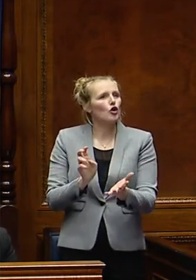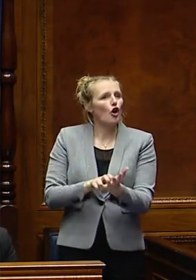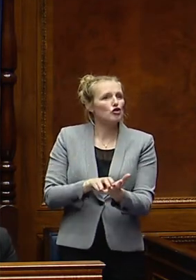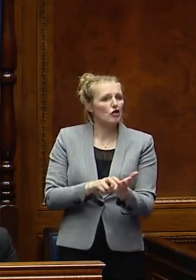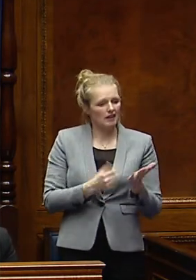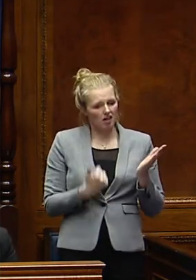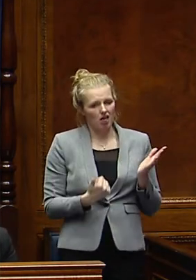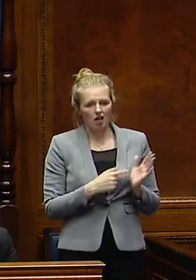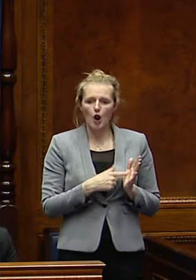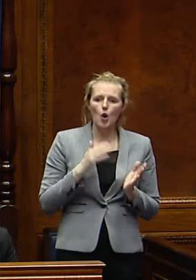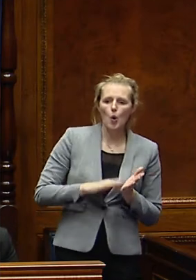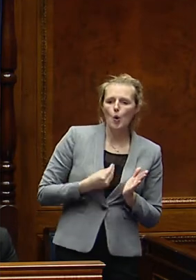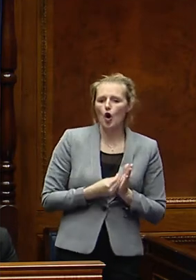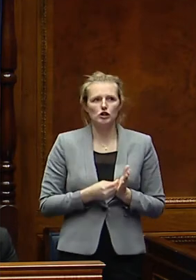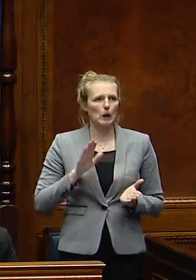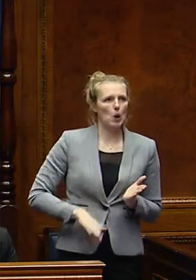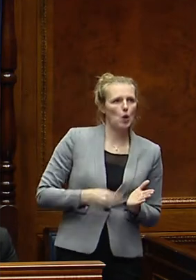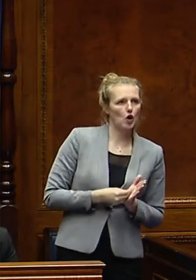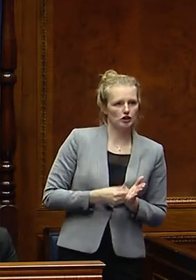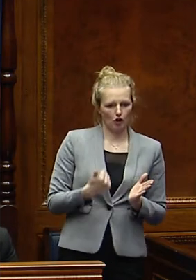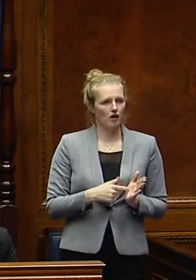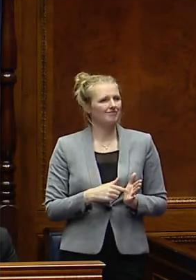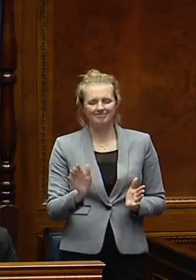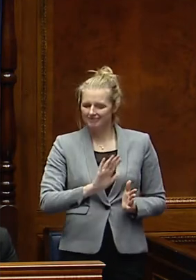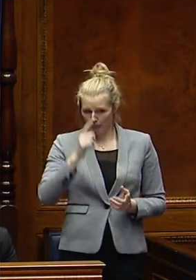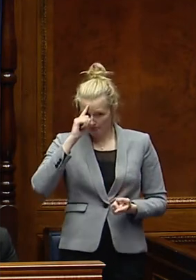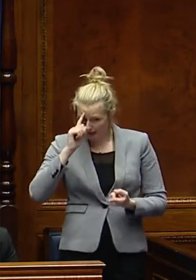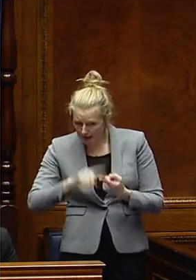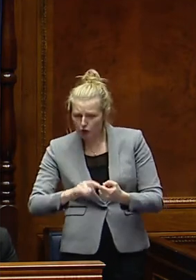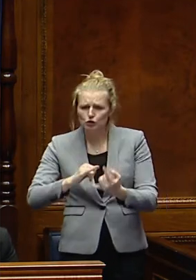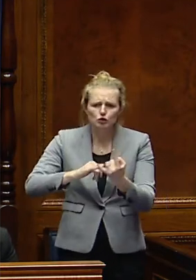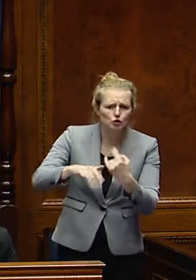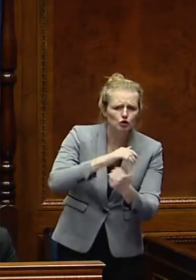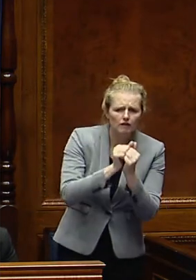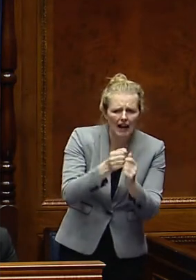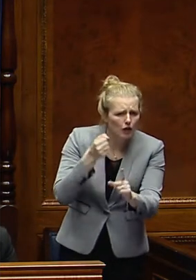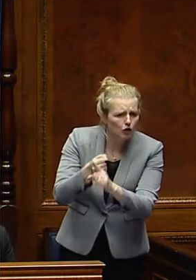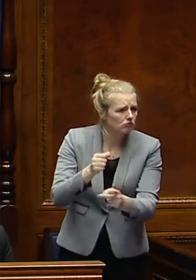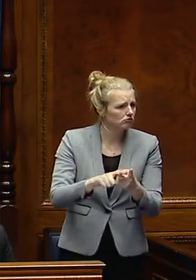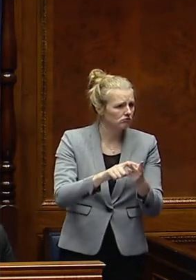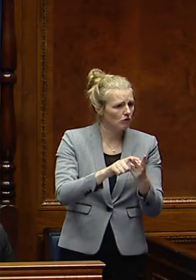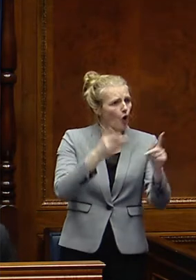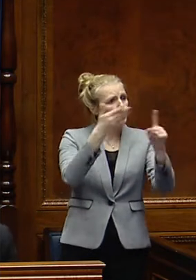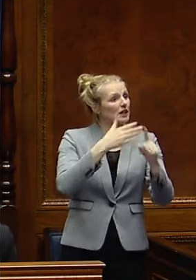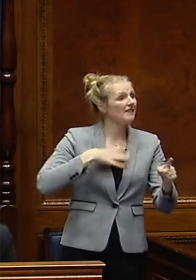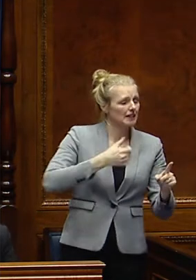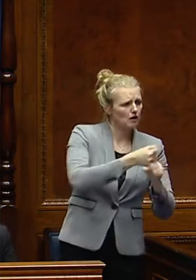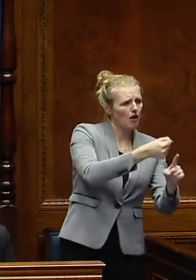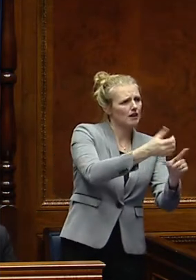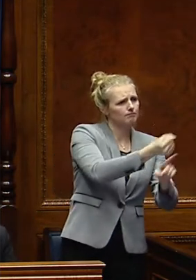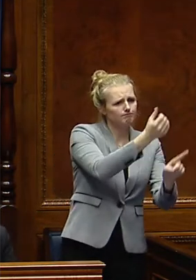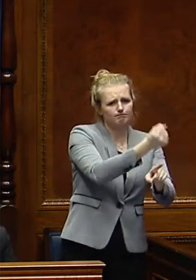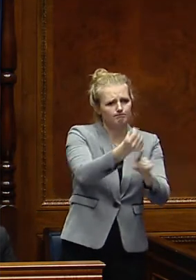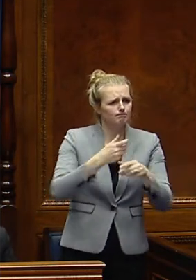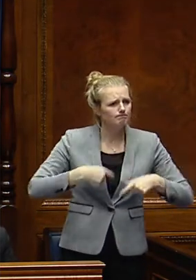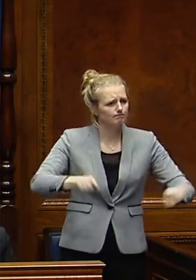in terms of low cost. We need to look at the impact it has on social value, on target and objective need and also looking